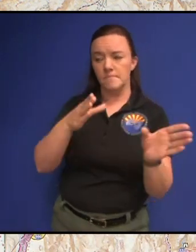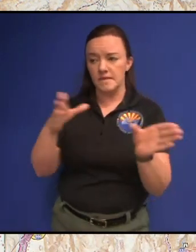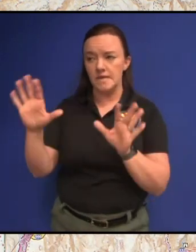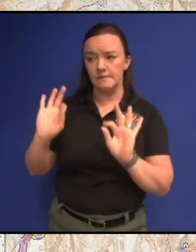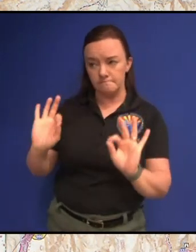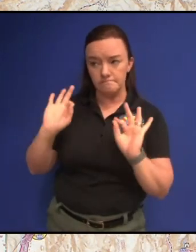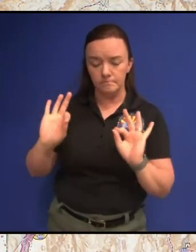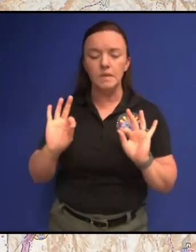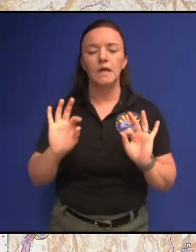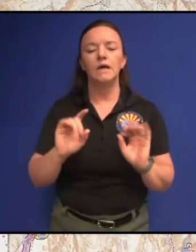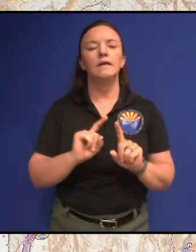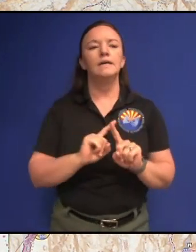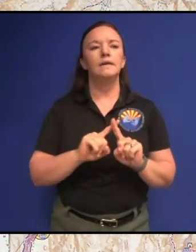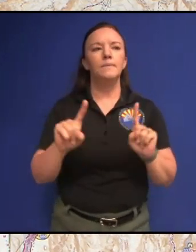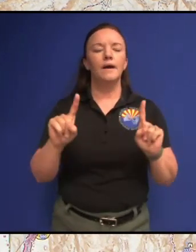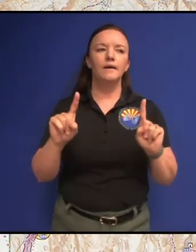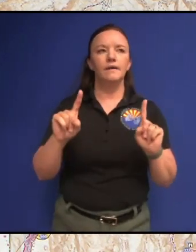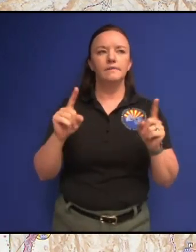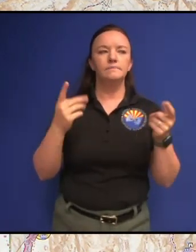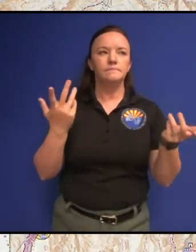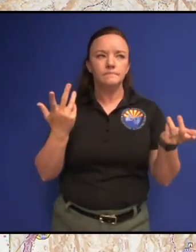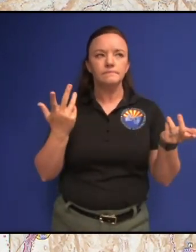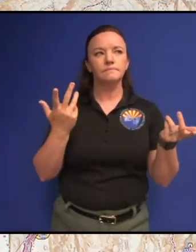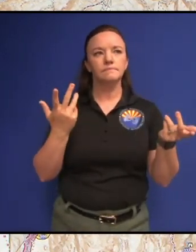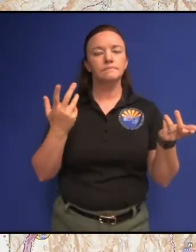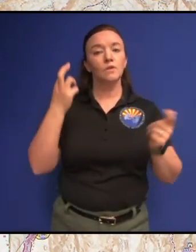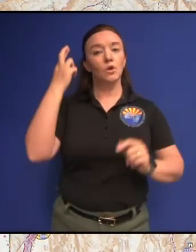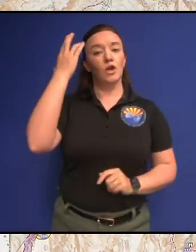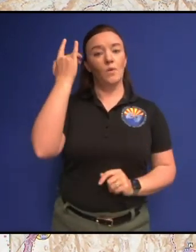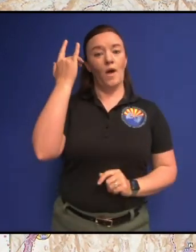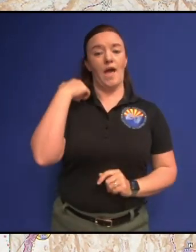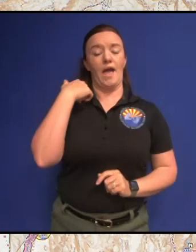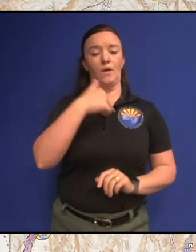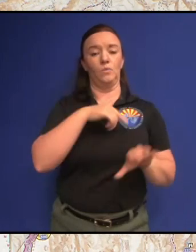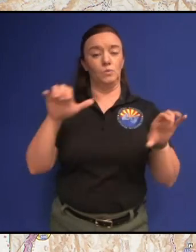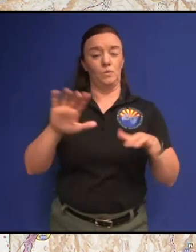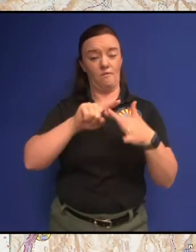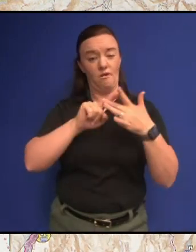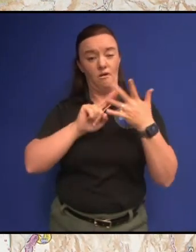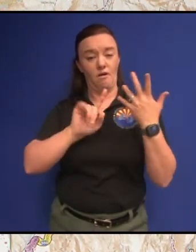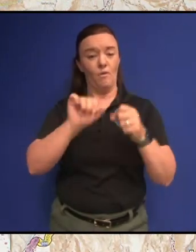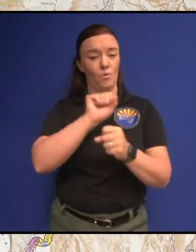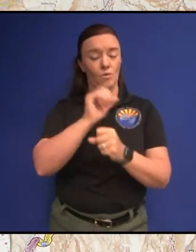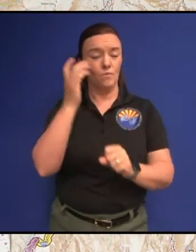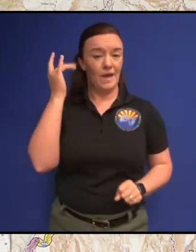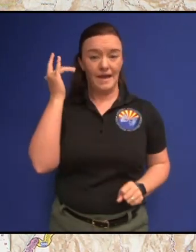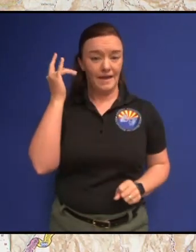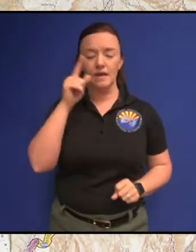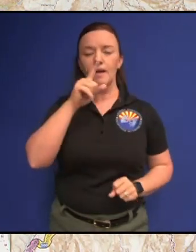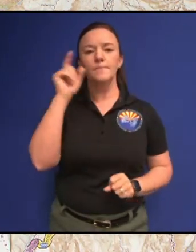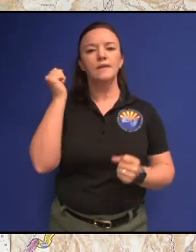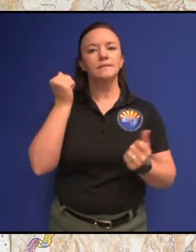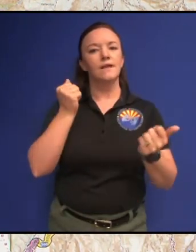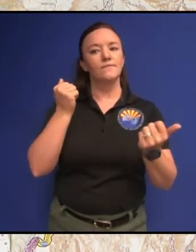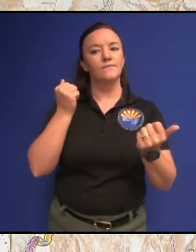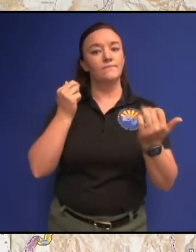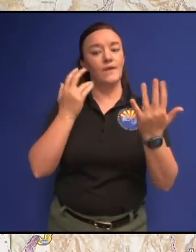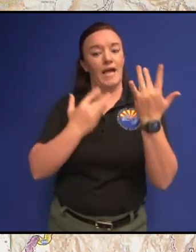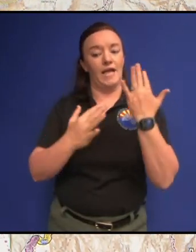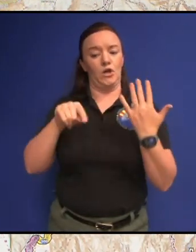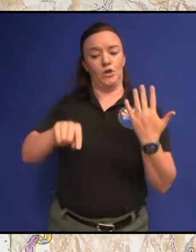the the reason that we're doing this is primarily because the fire to the south